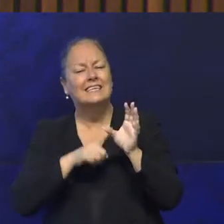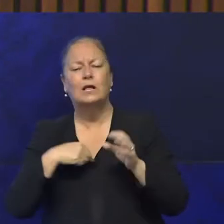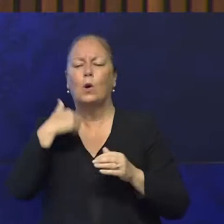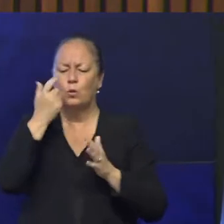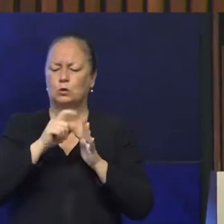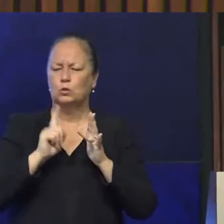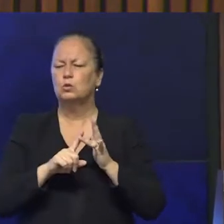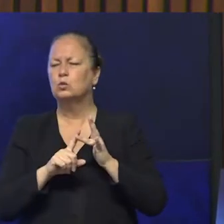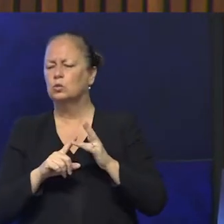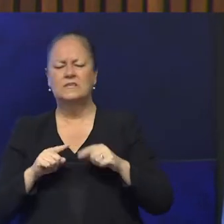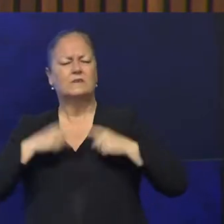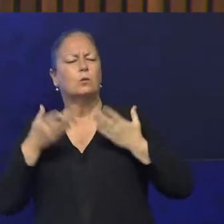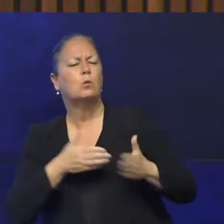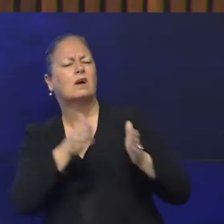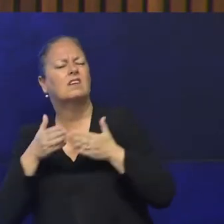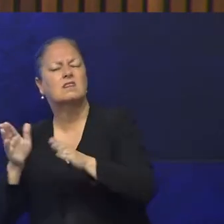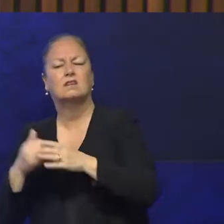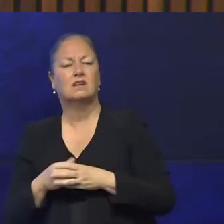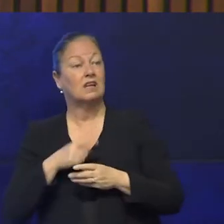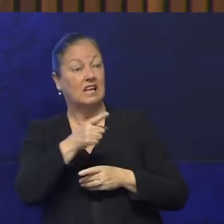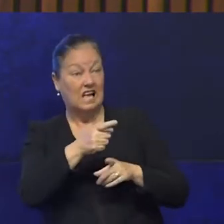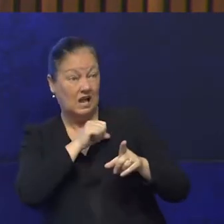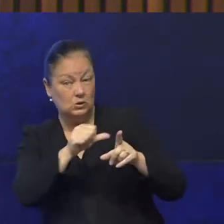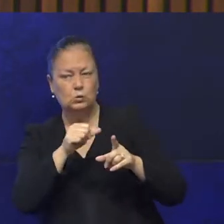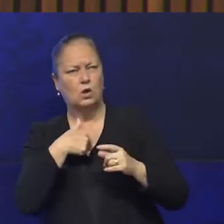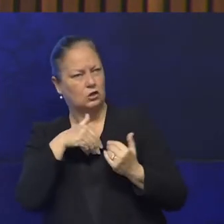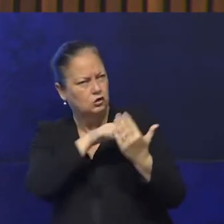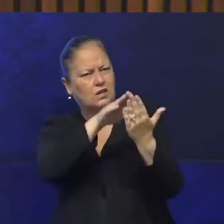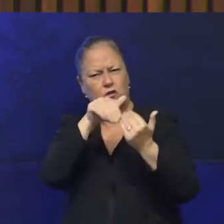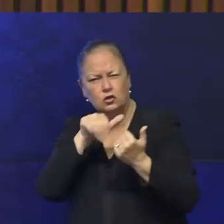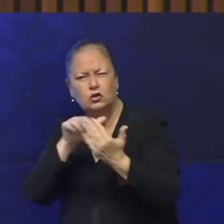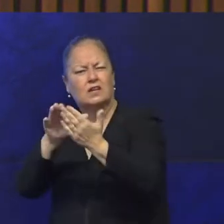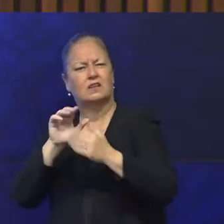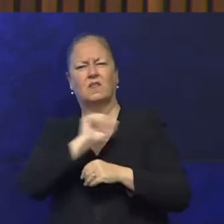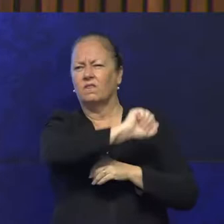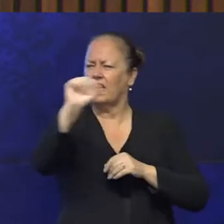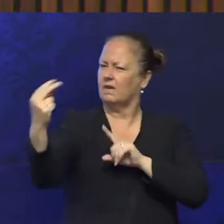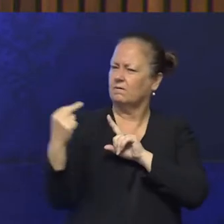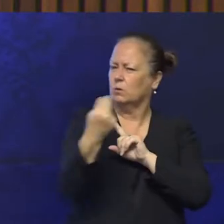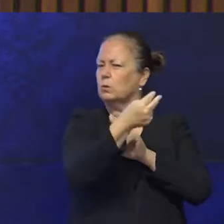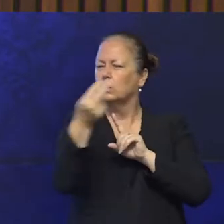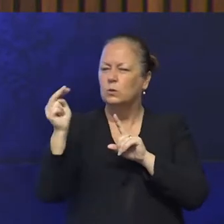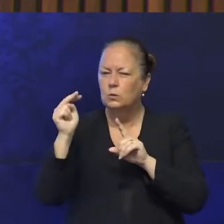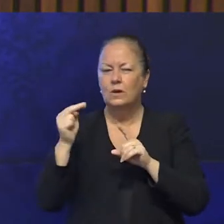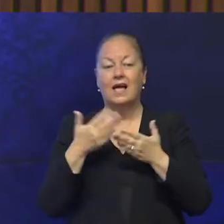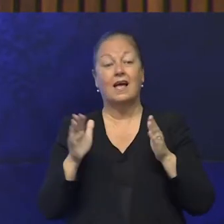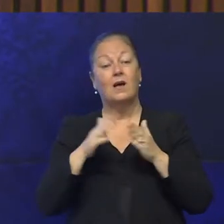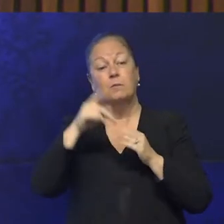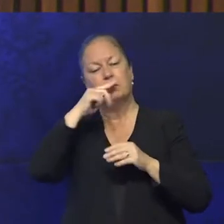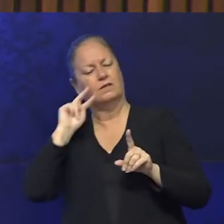differently, challenging attitudes and perceptions of the way we view people with disability.